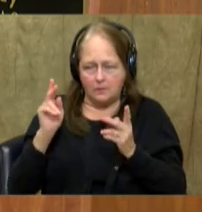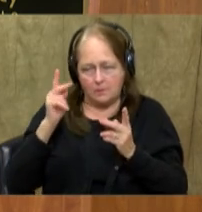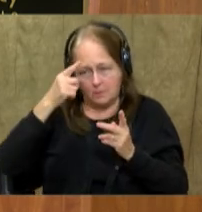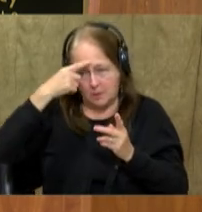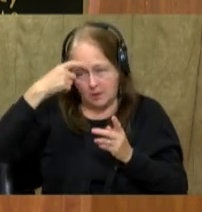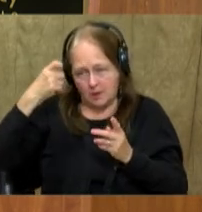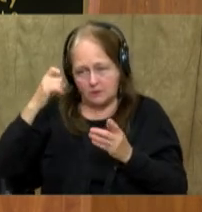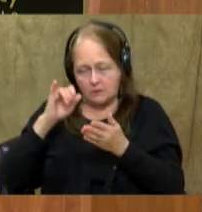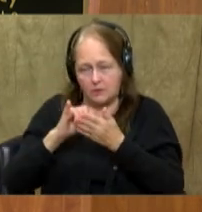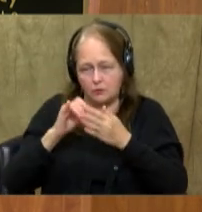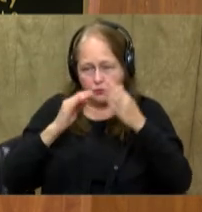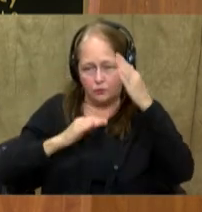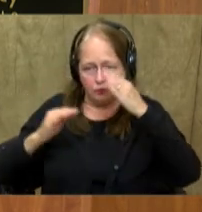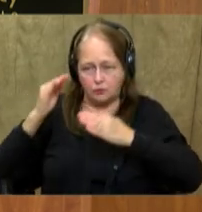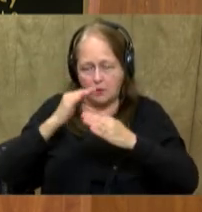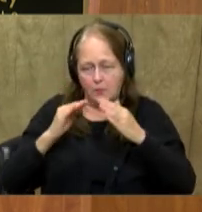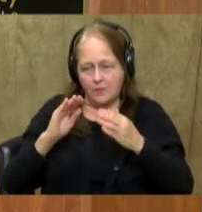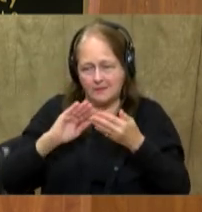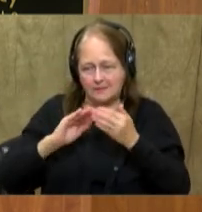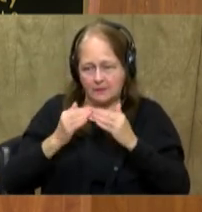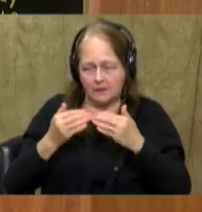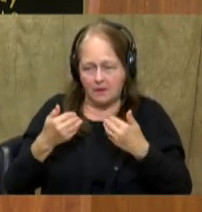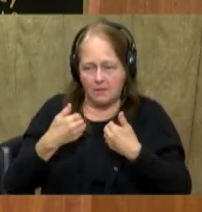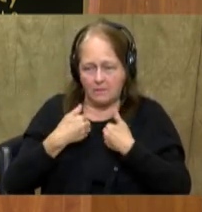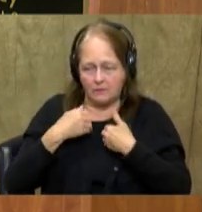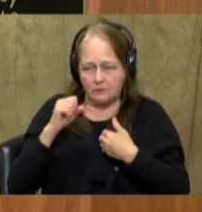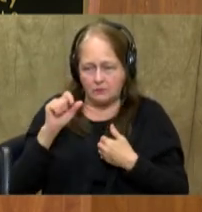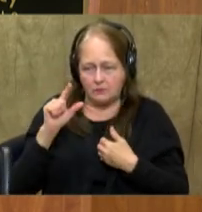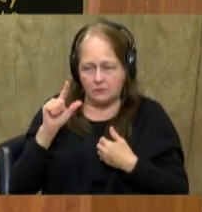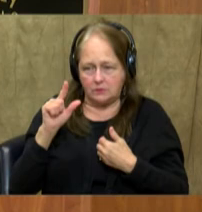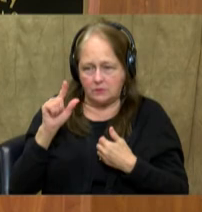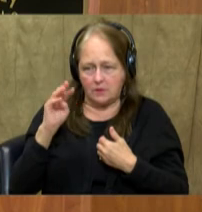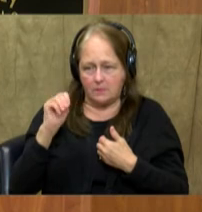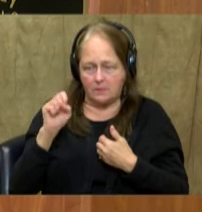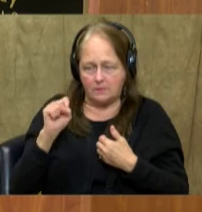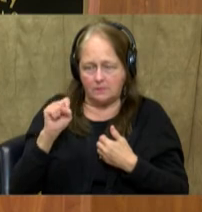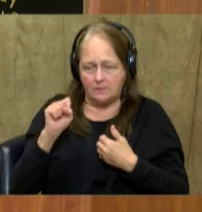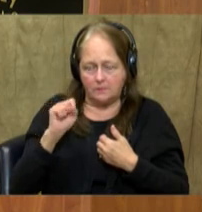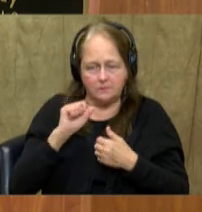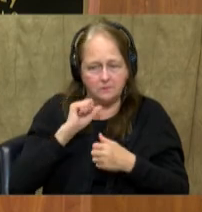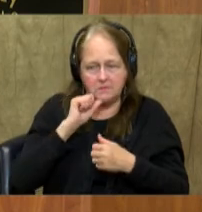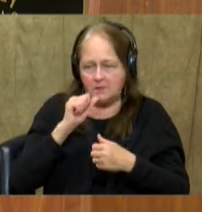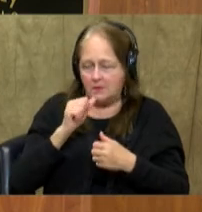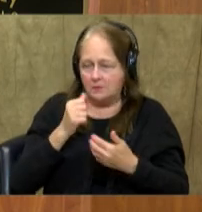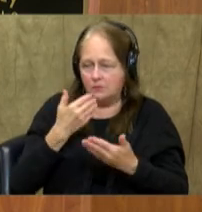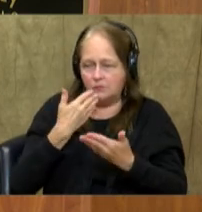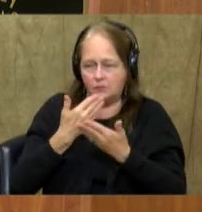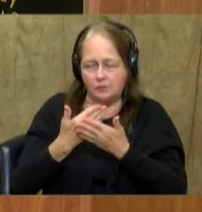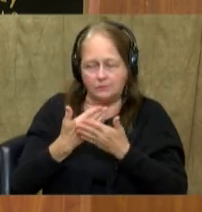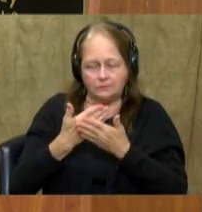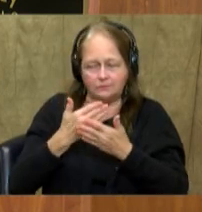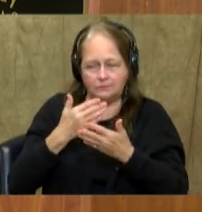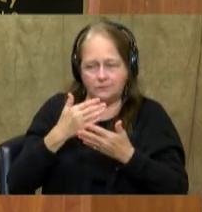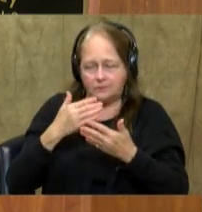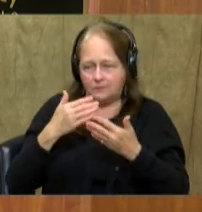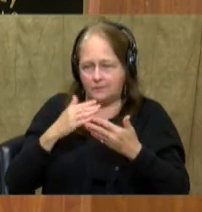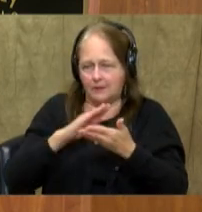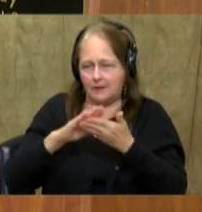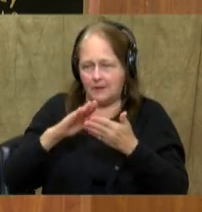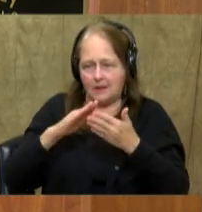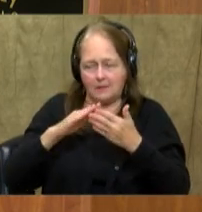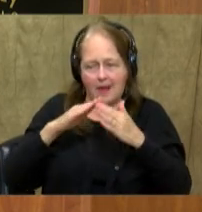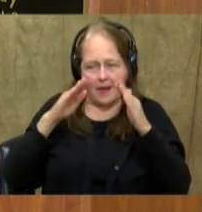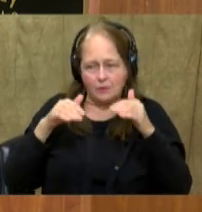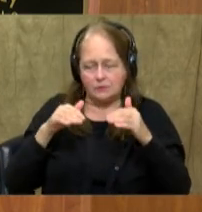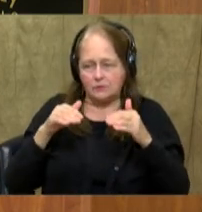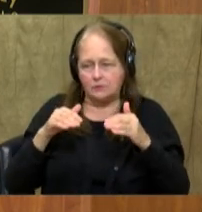of that, because of that trouble that cities are having, slums and substandard housing continues to pop up and